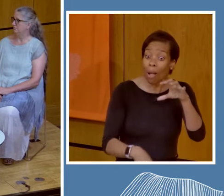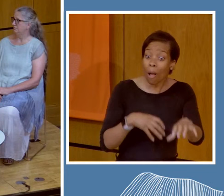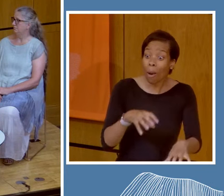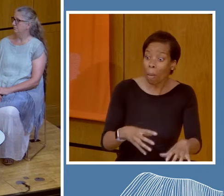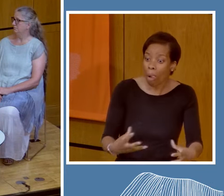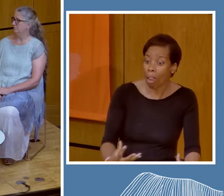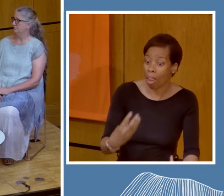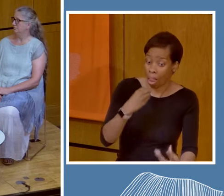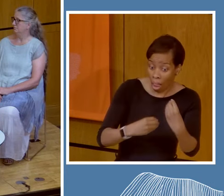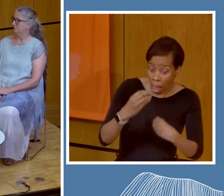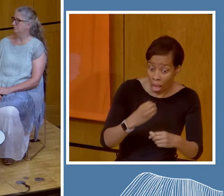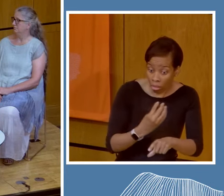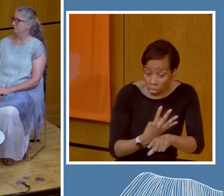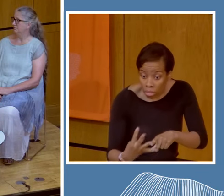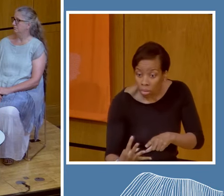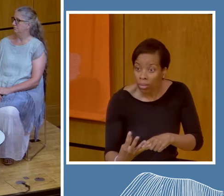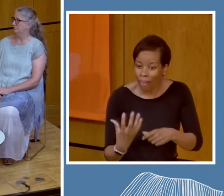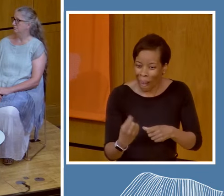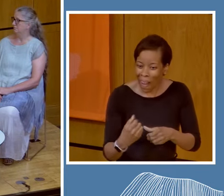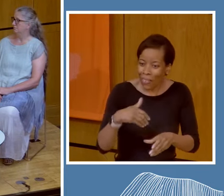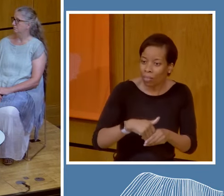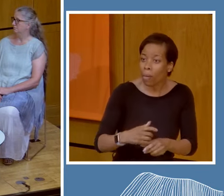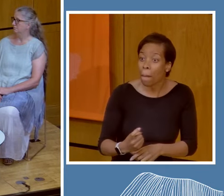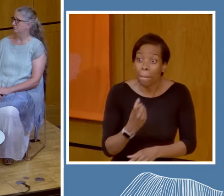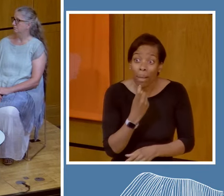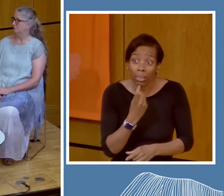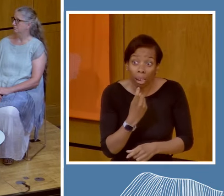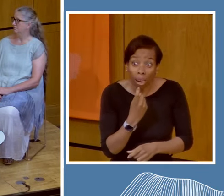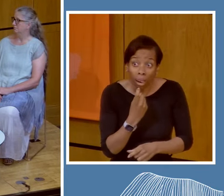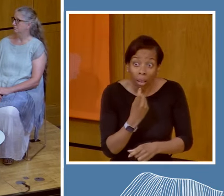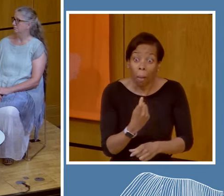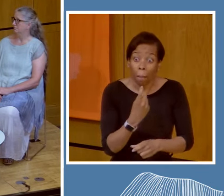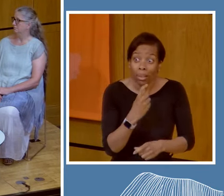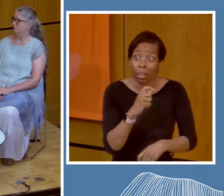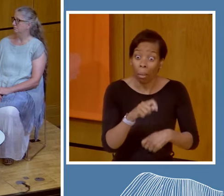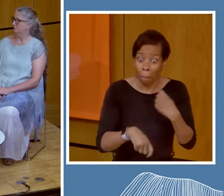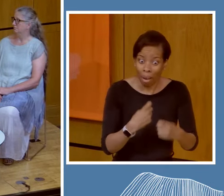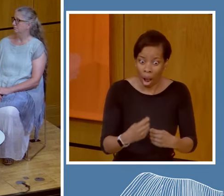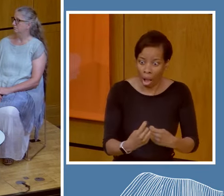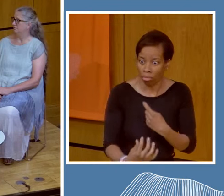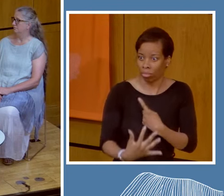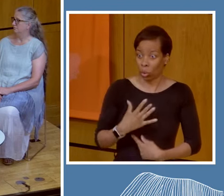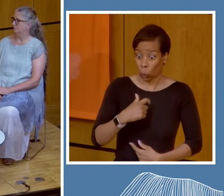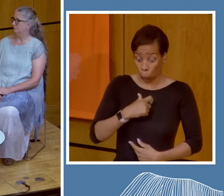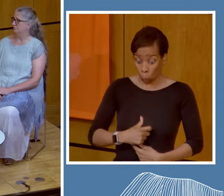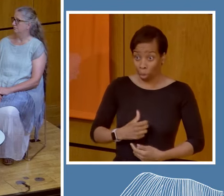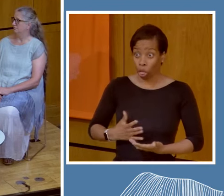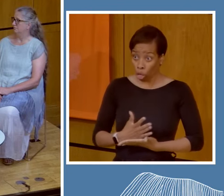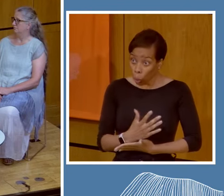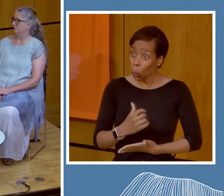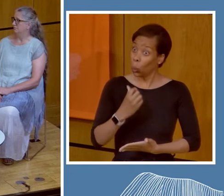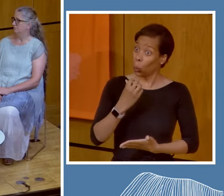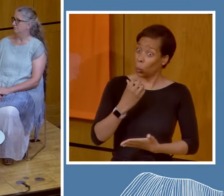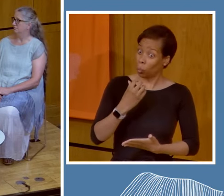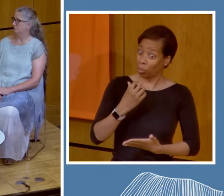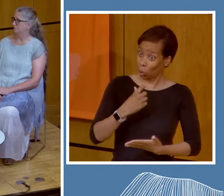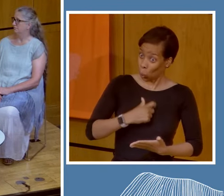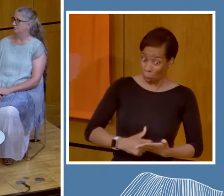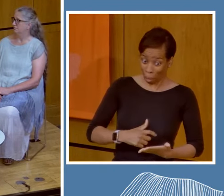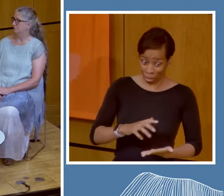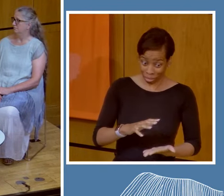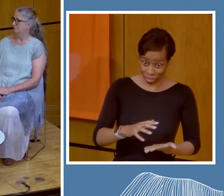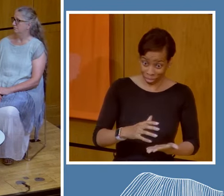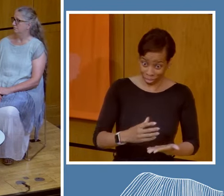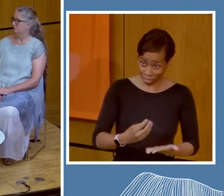a lot of elders and community members, particularly in close proximity to the Oil Sands stopped eating many of their traditional foods, stopped drinking